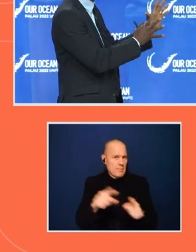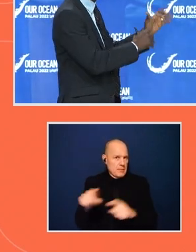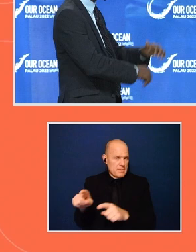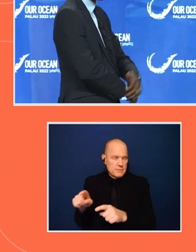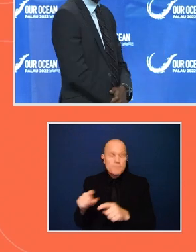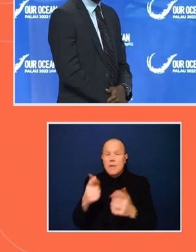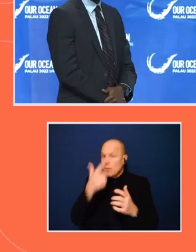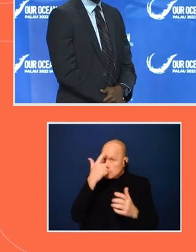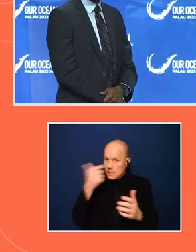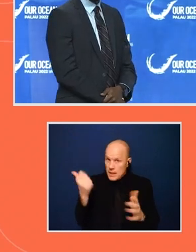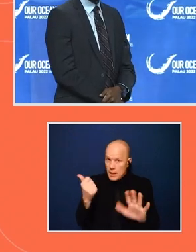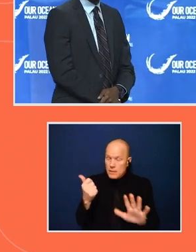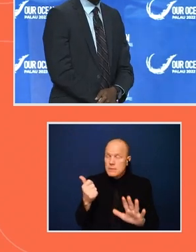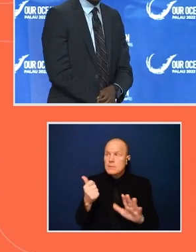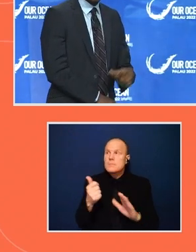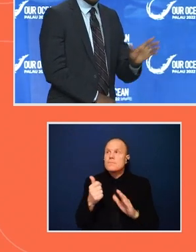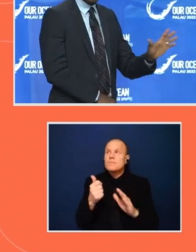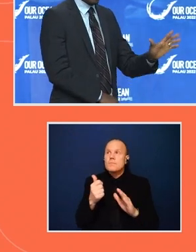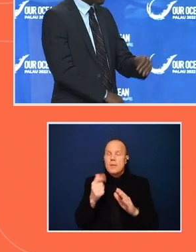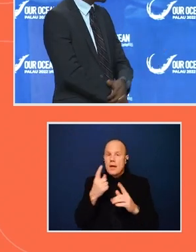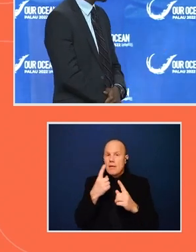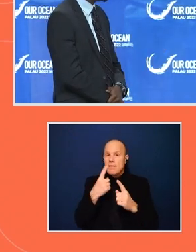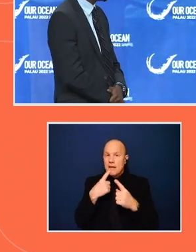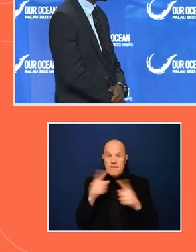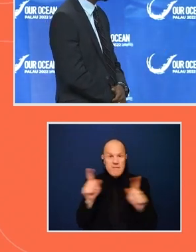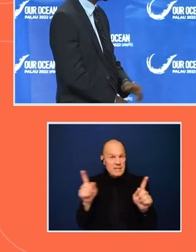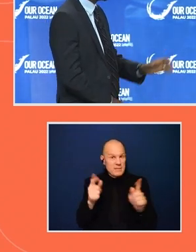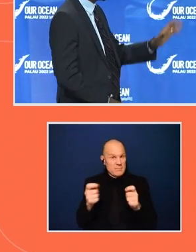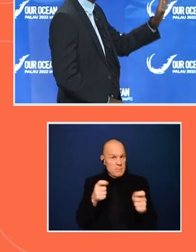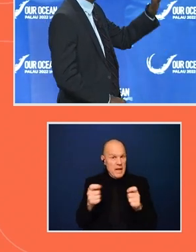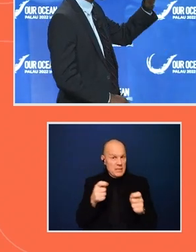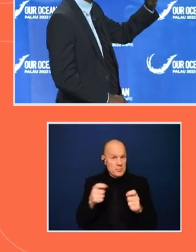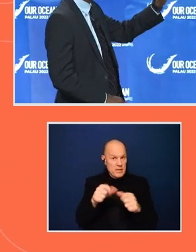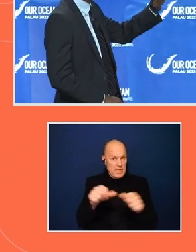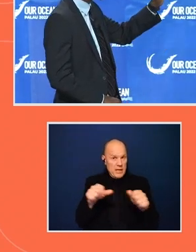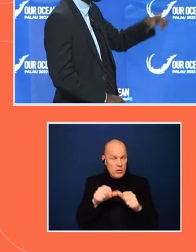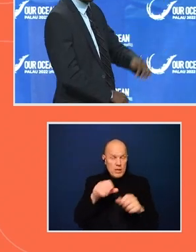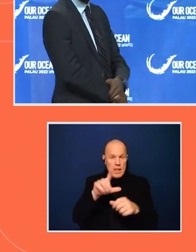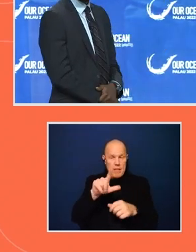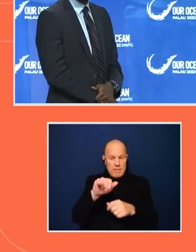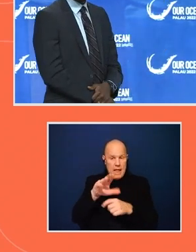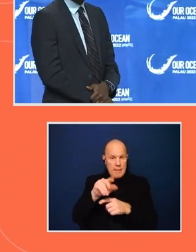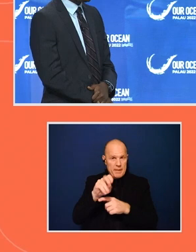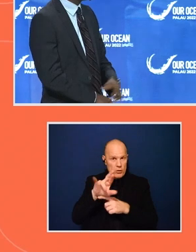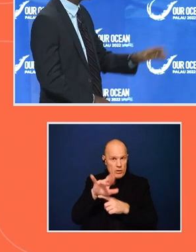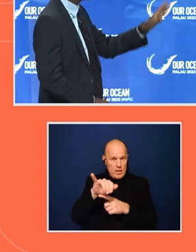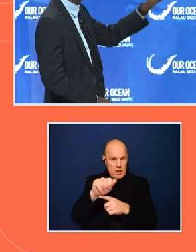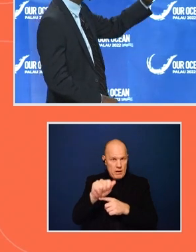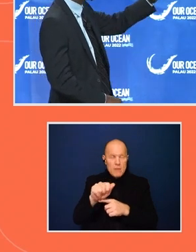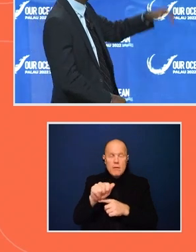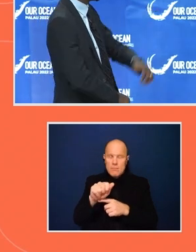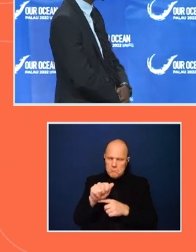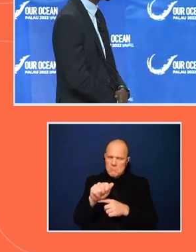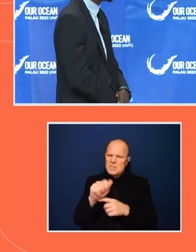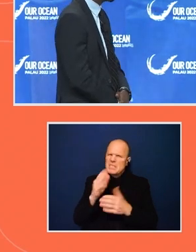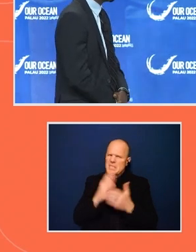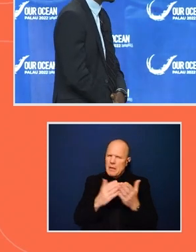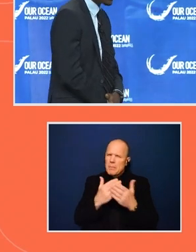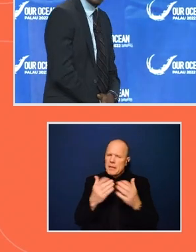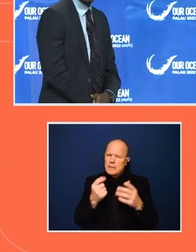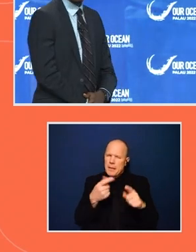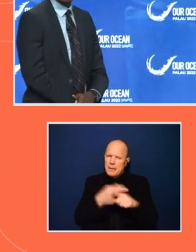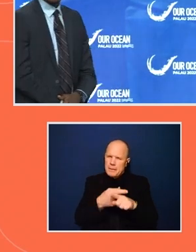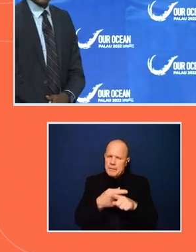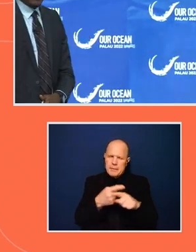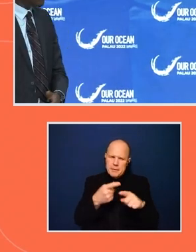the effective management region of Liberia, there has been some inconsistencies, especially when it comes to